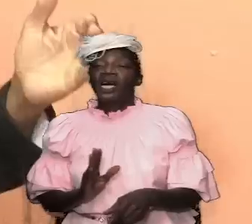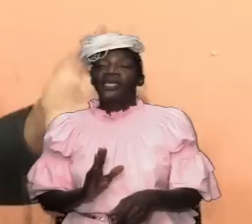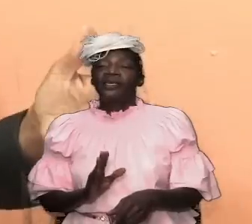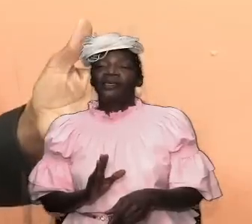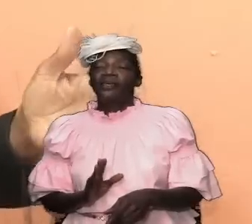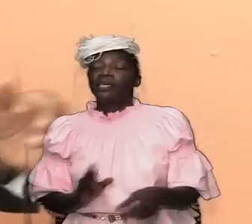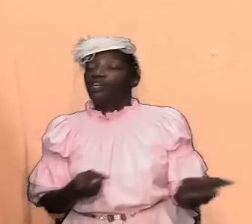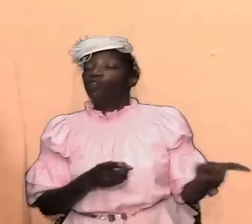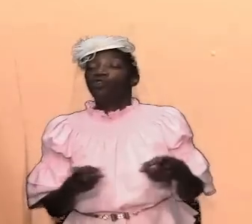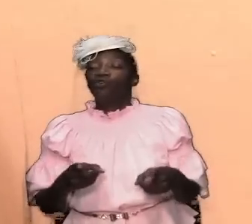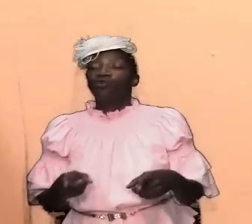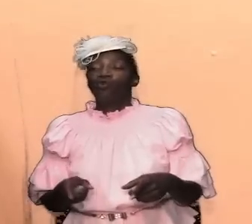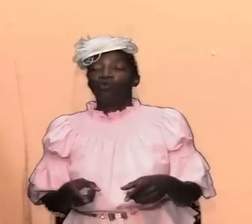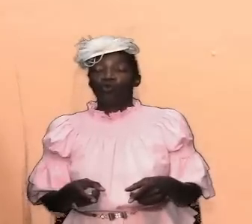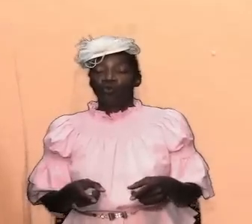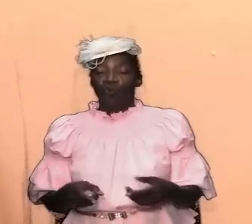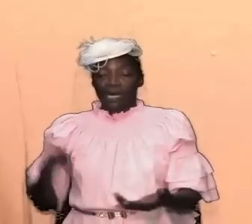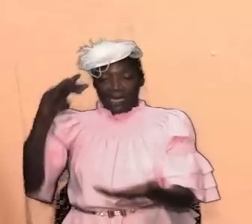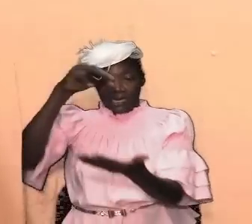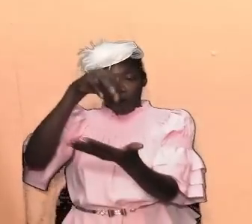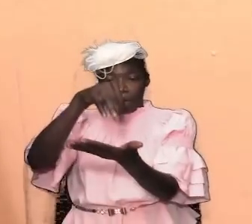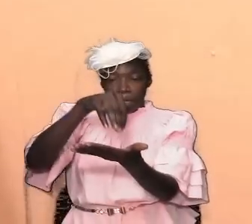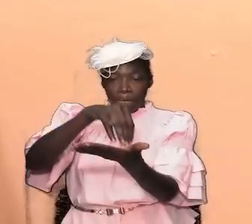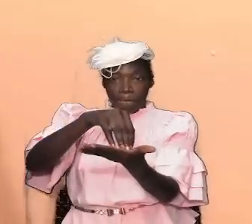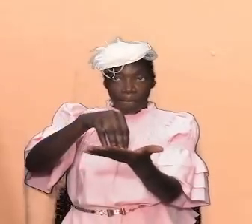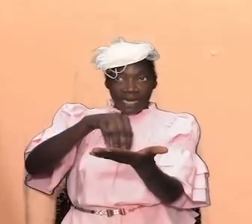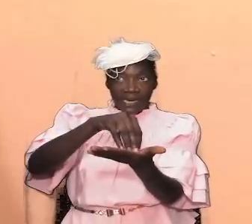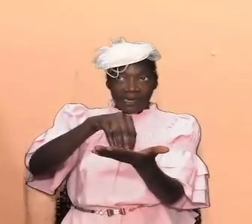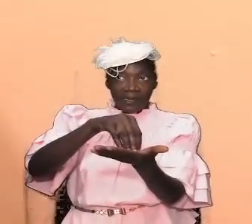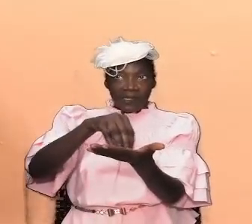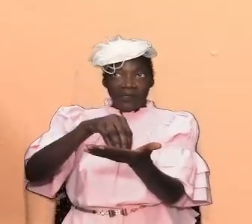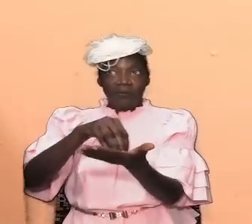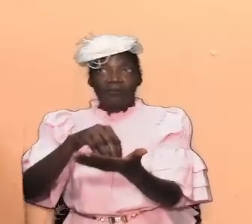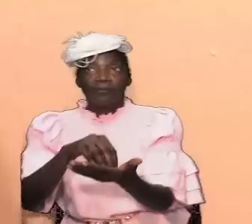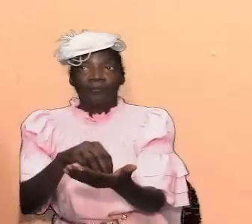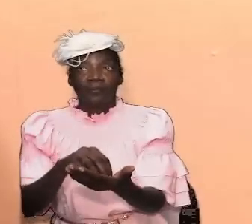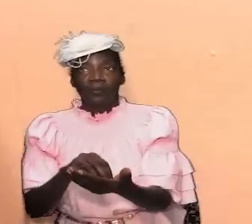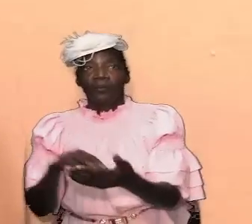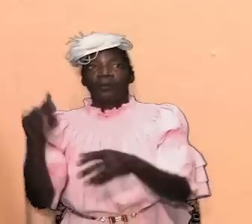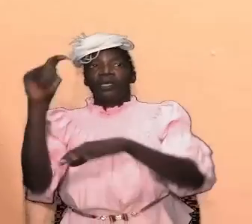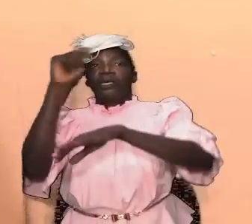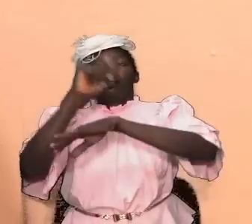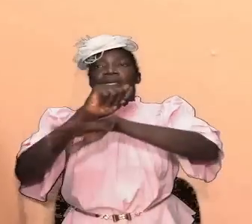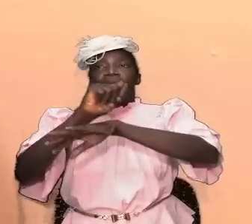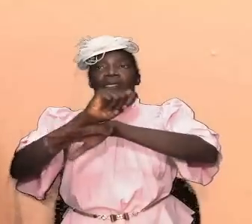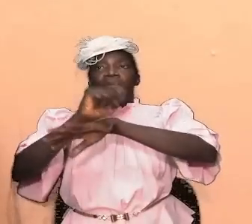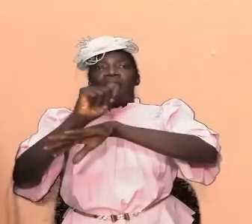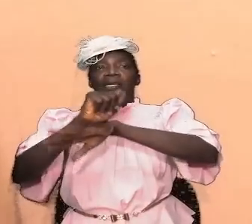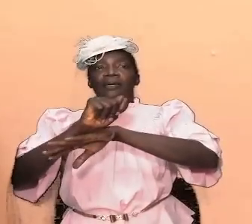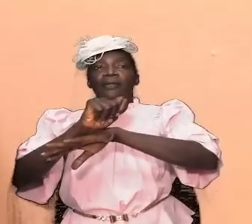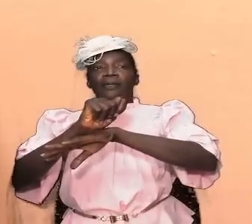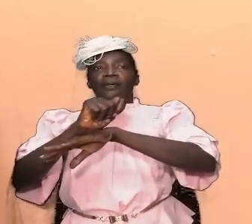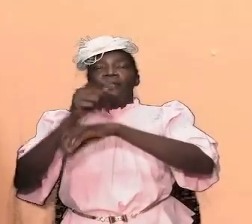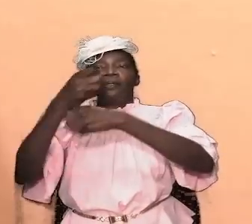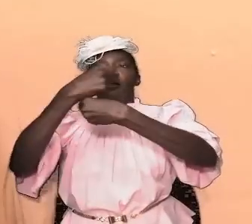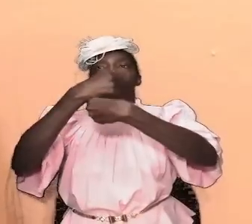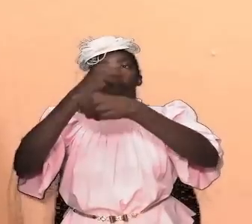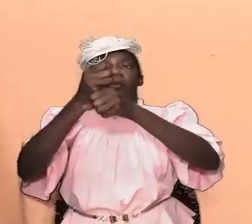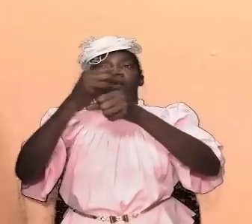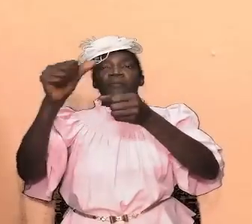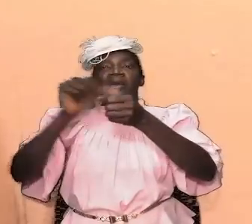to do it was at the center in other words the tabernacle was set up with